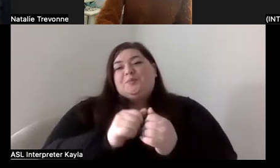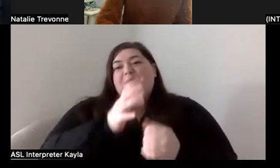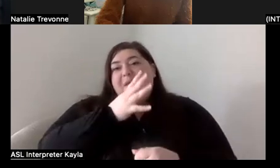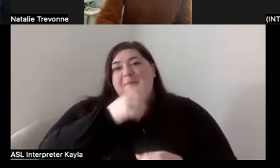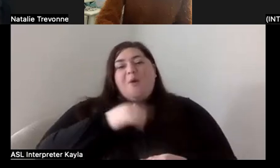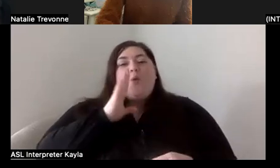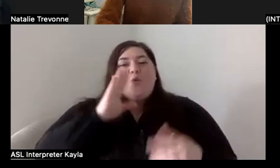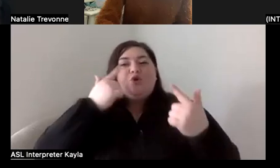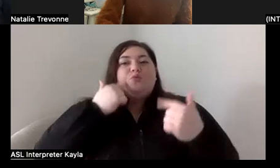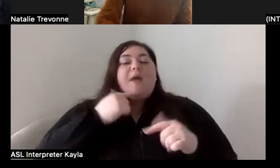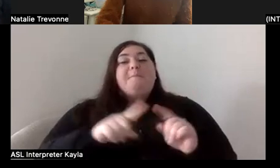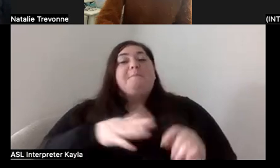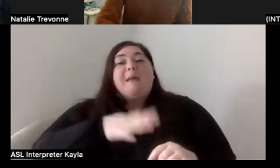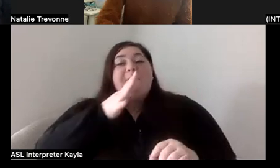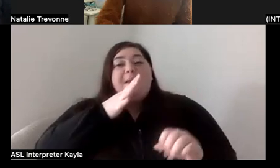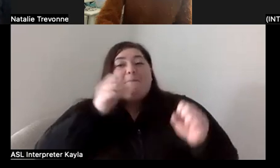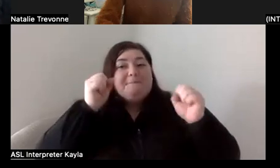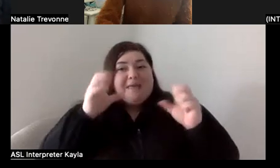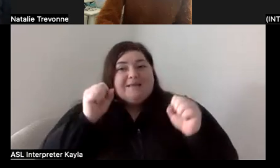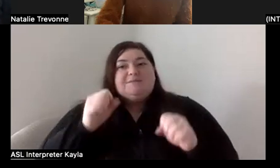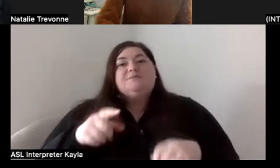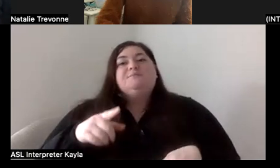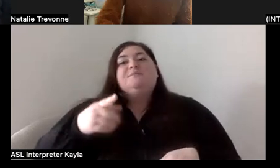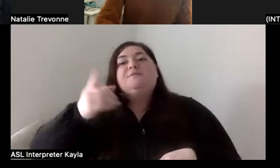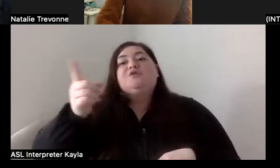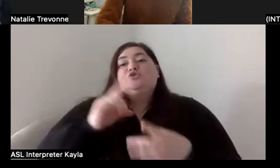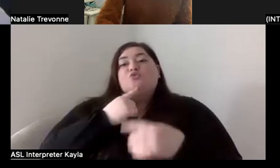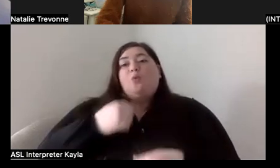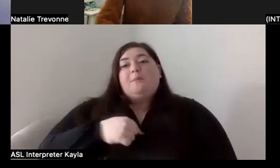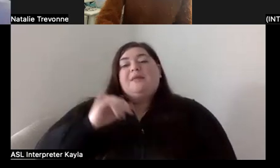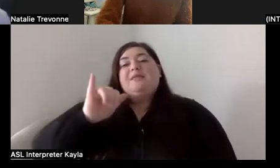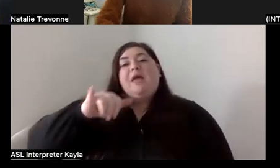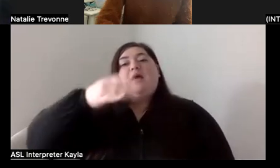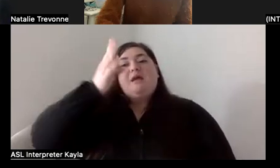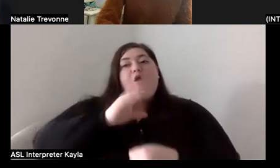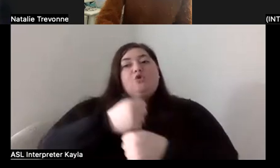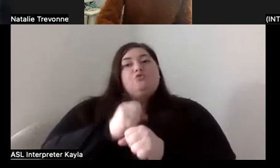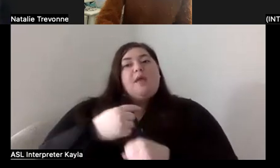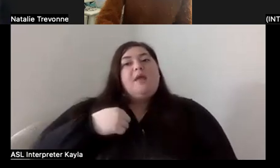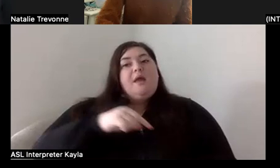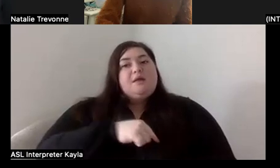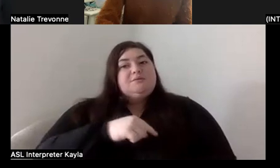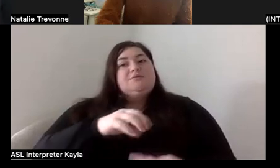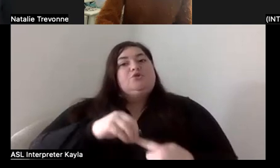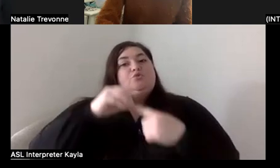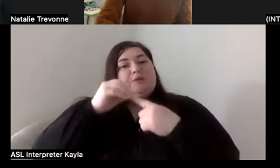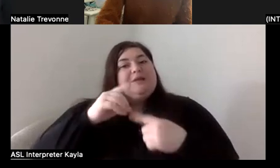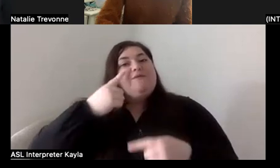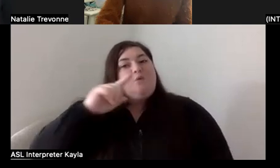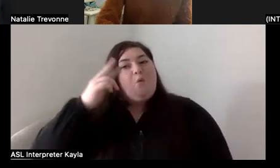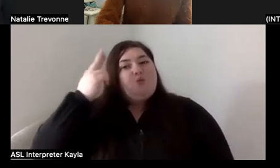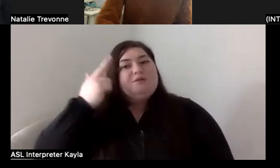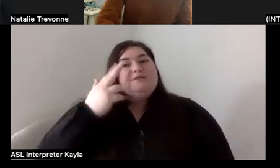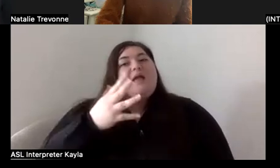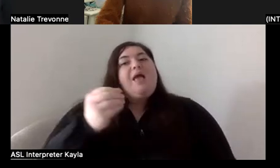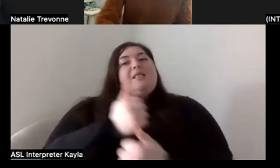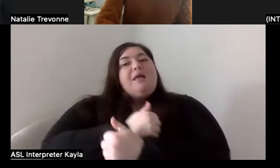know, I believe God creates each of us unique and beautiful for a purpose and loves us just as we are. Consider